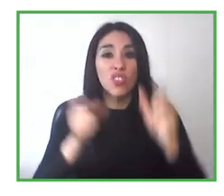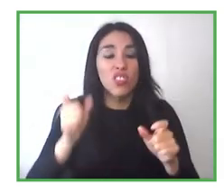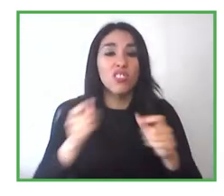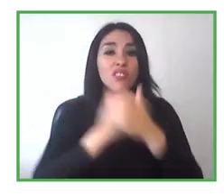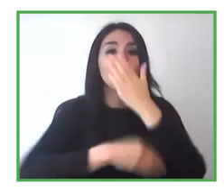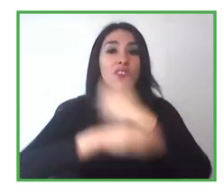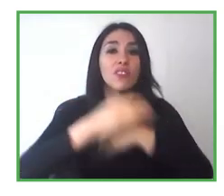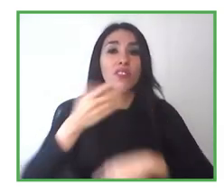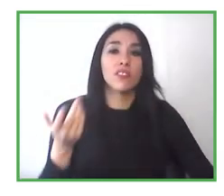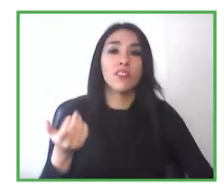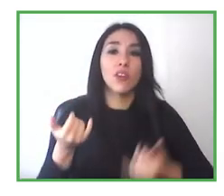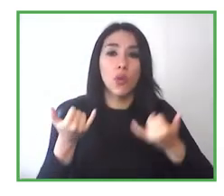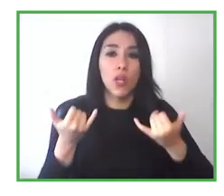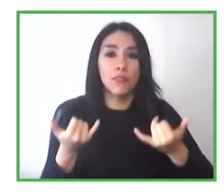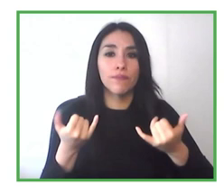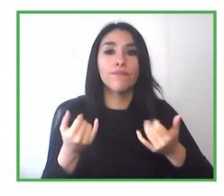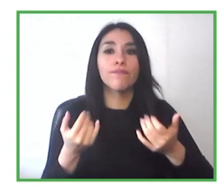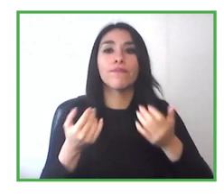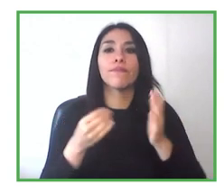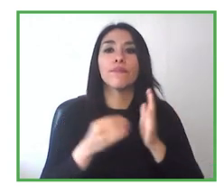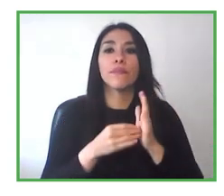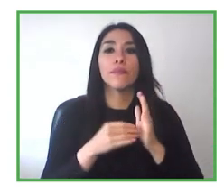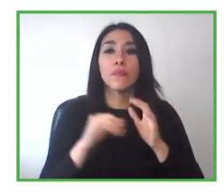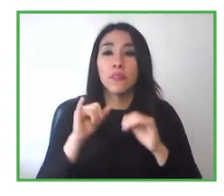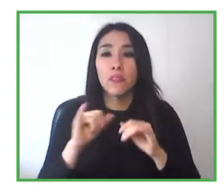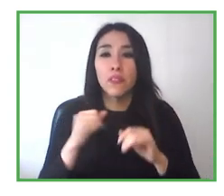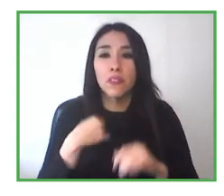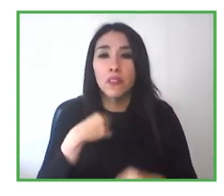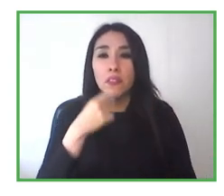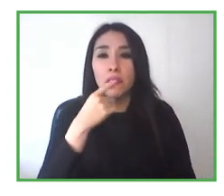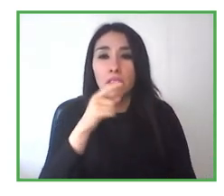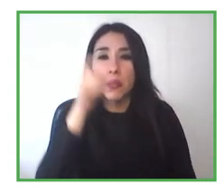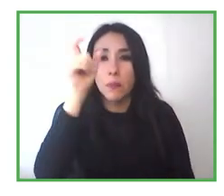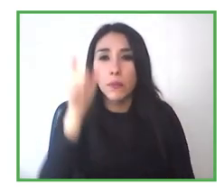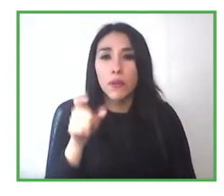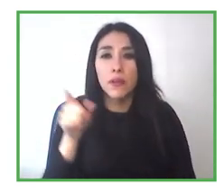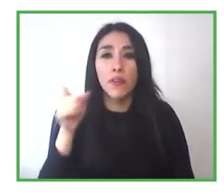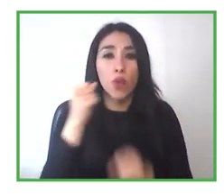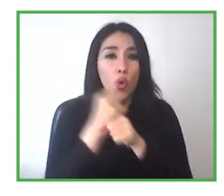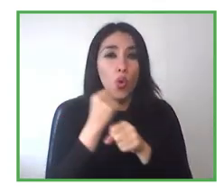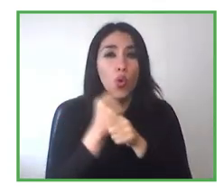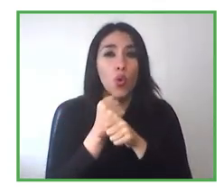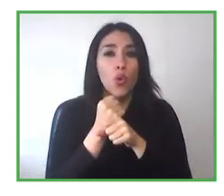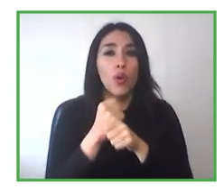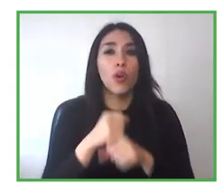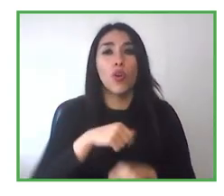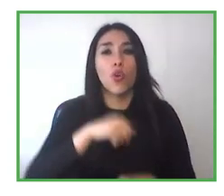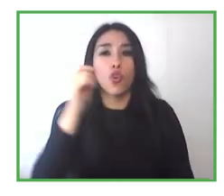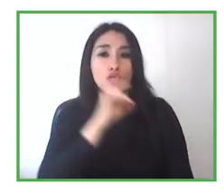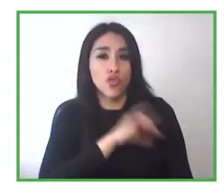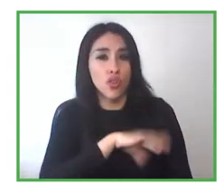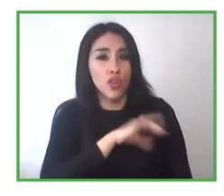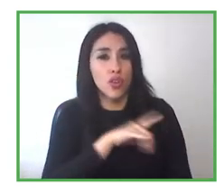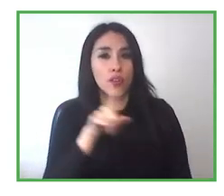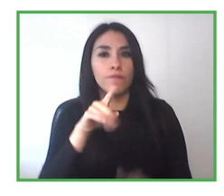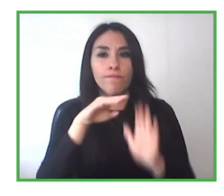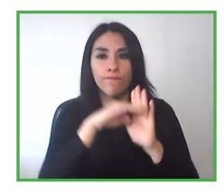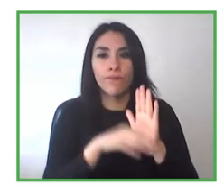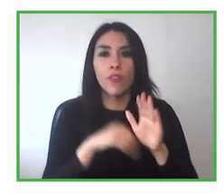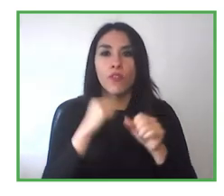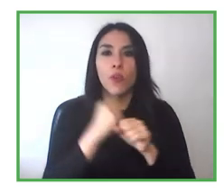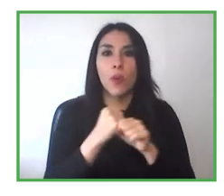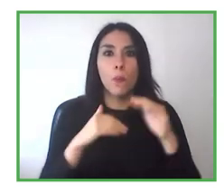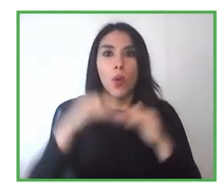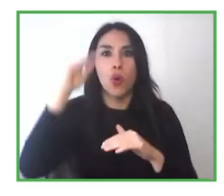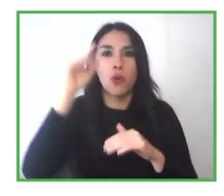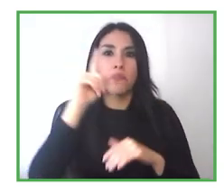I mentioned a little bit what Solange was saying there. The work that Chile Valor is doing is work